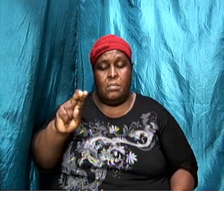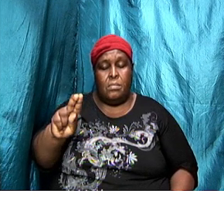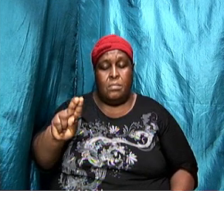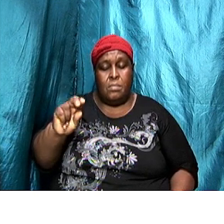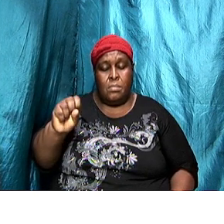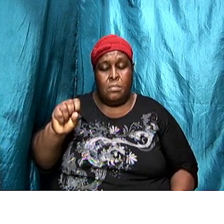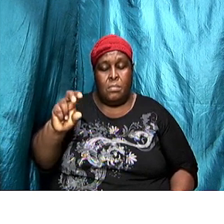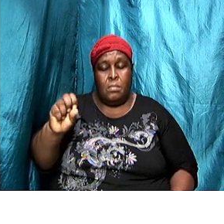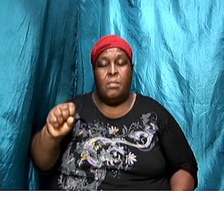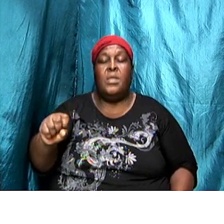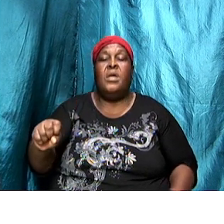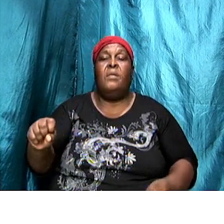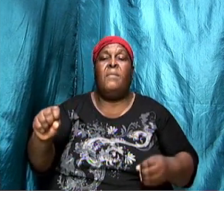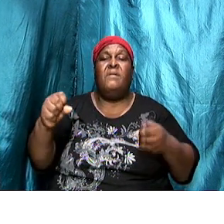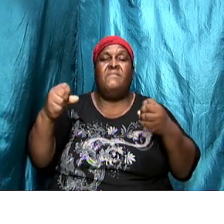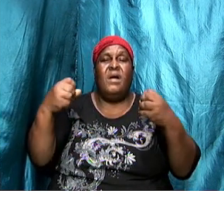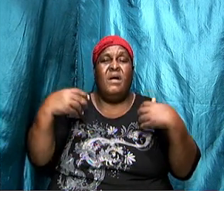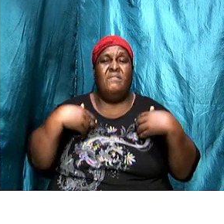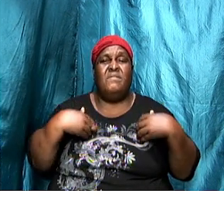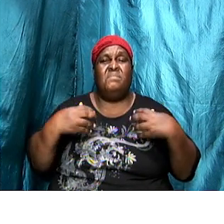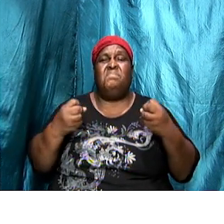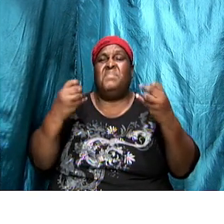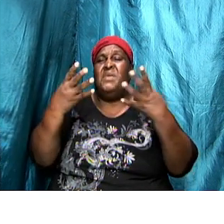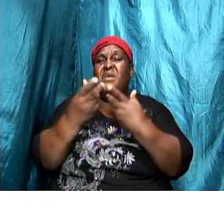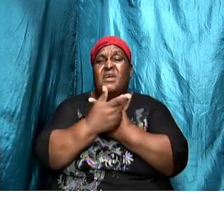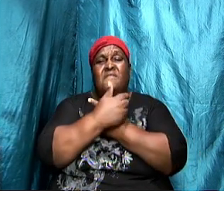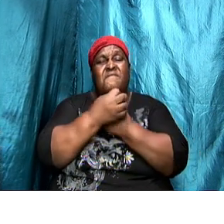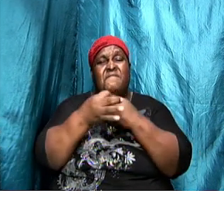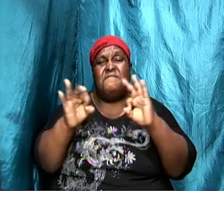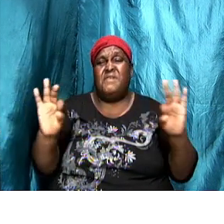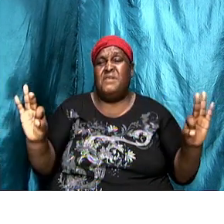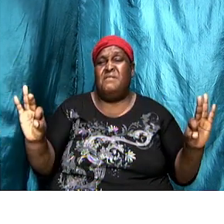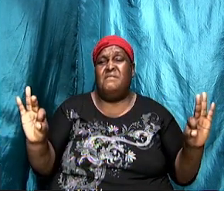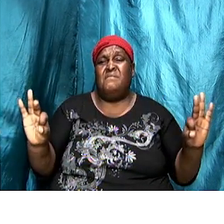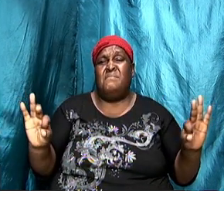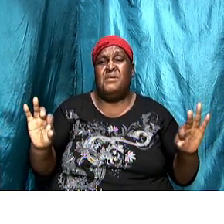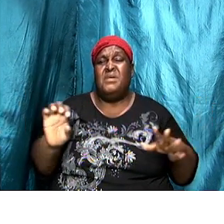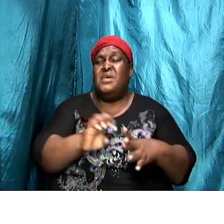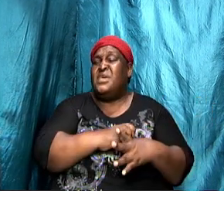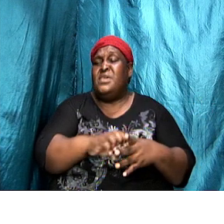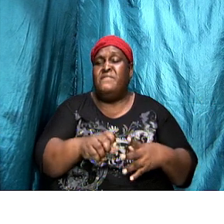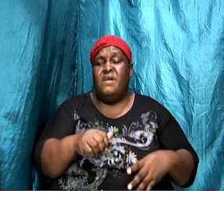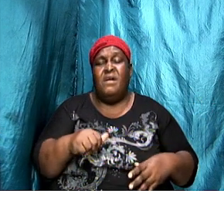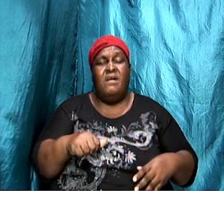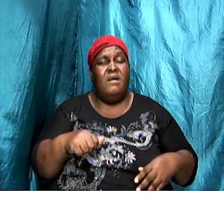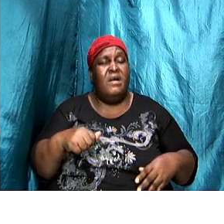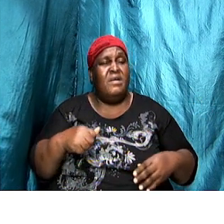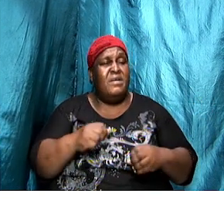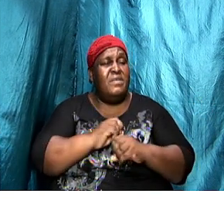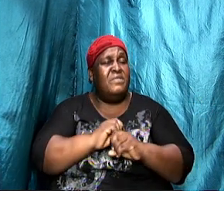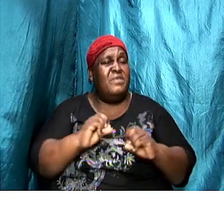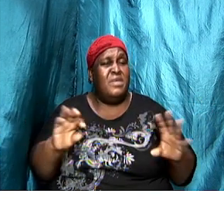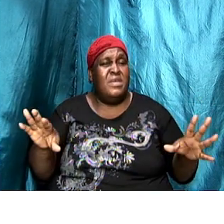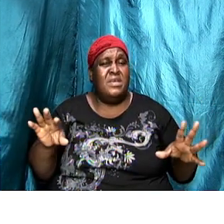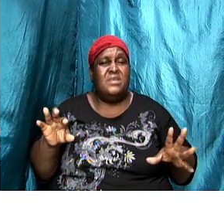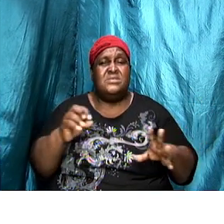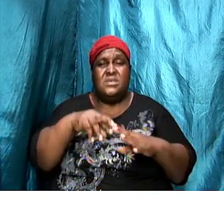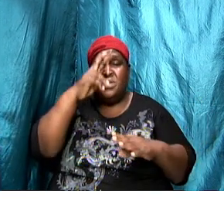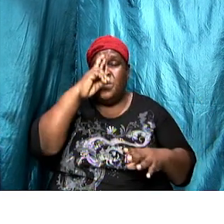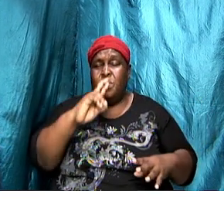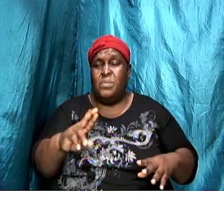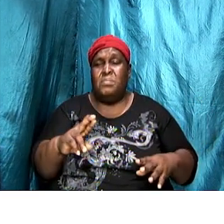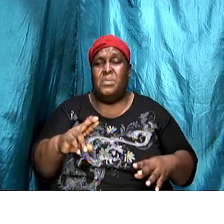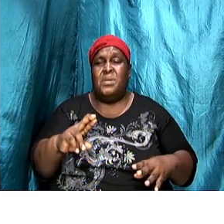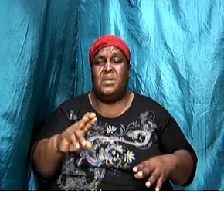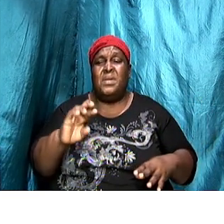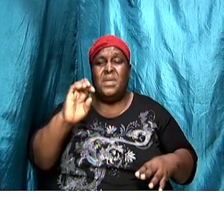had a lot of freedoms that even others that were within the Roman empire